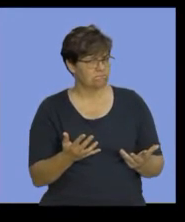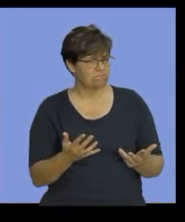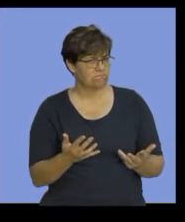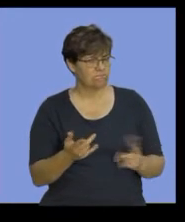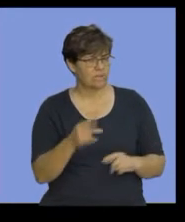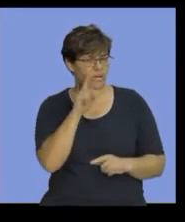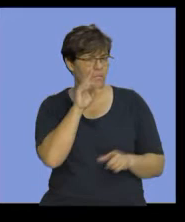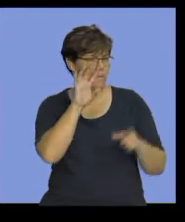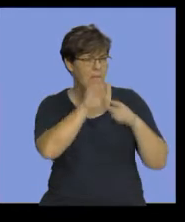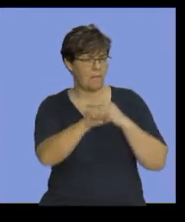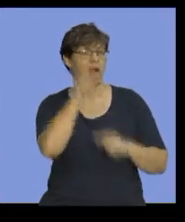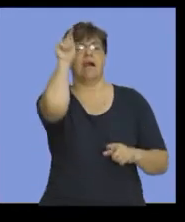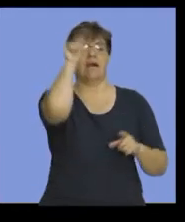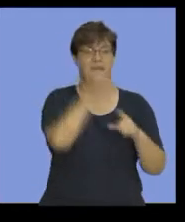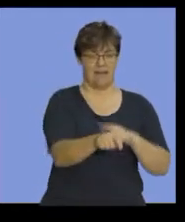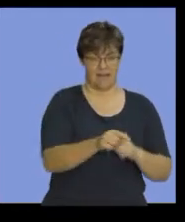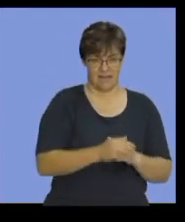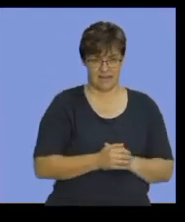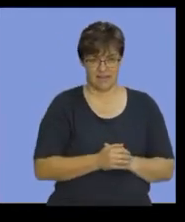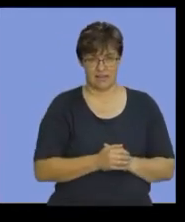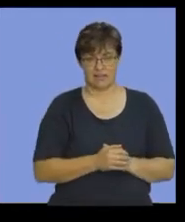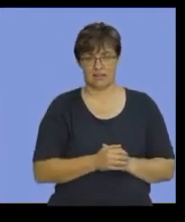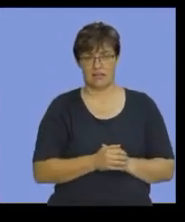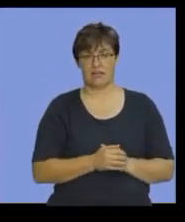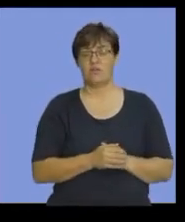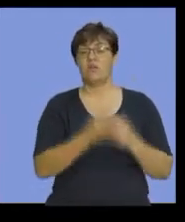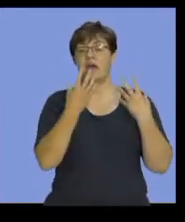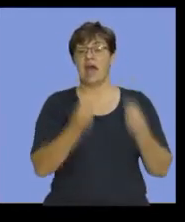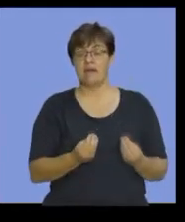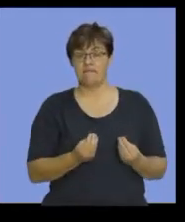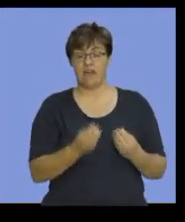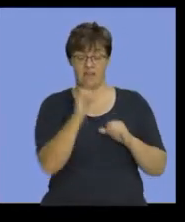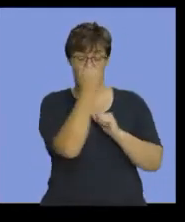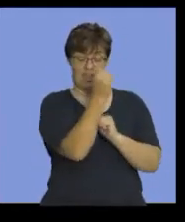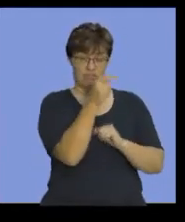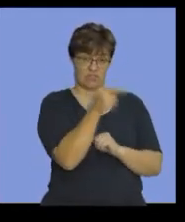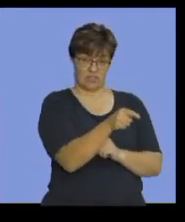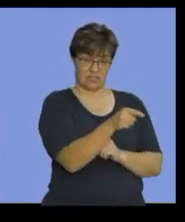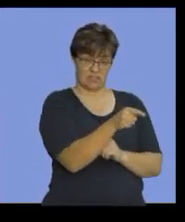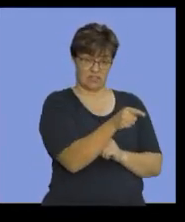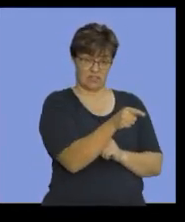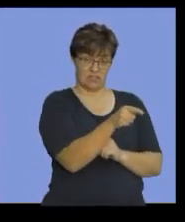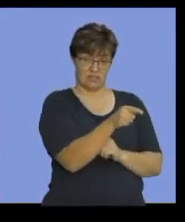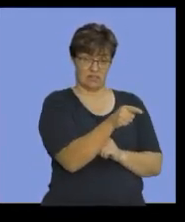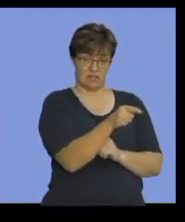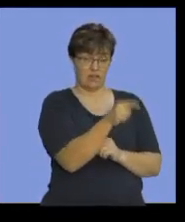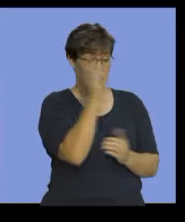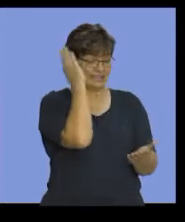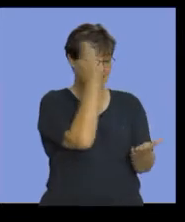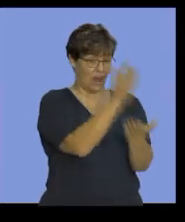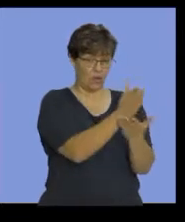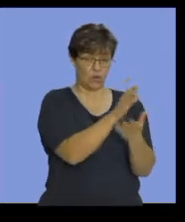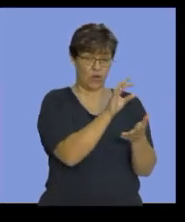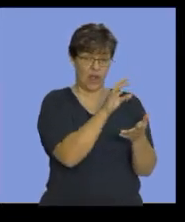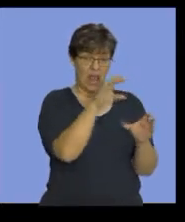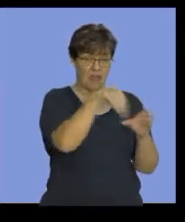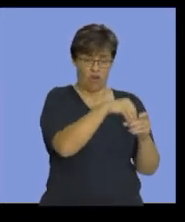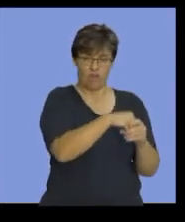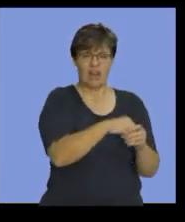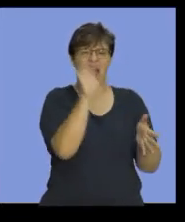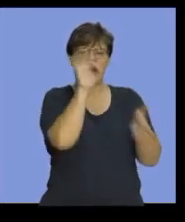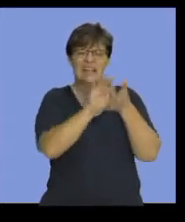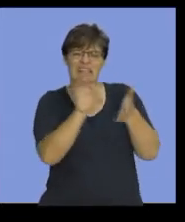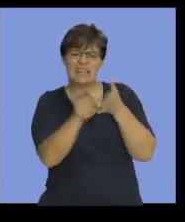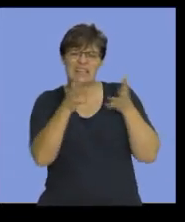Let's just find it. Here we go. We had in the factory people not directly involved in the production